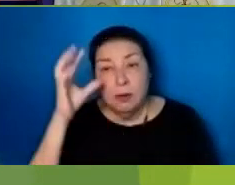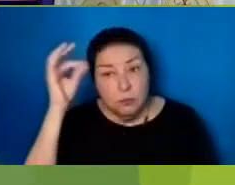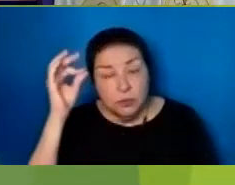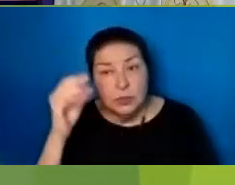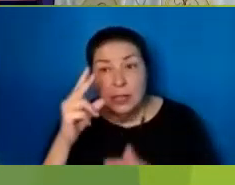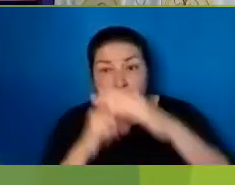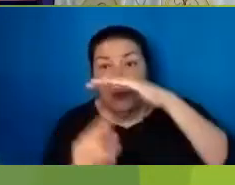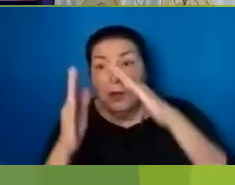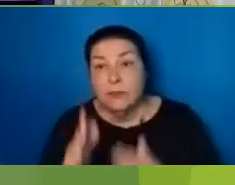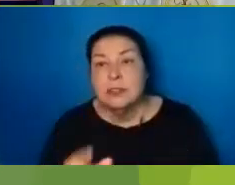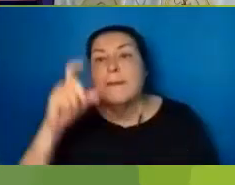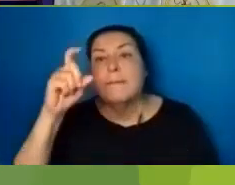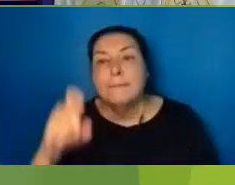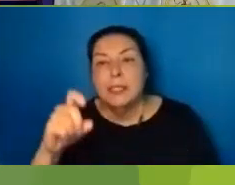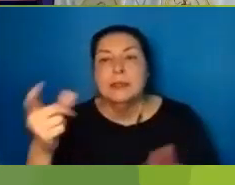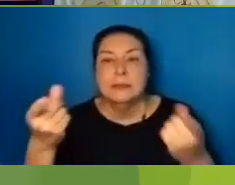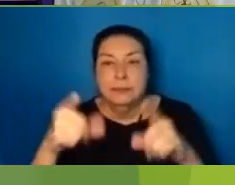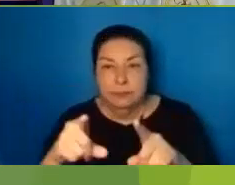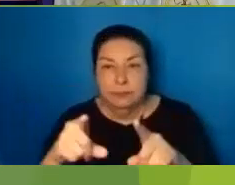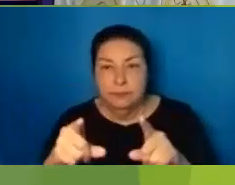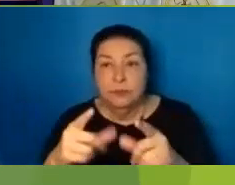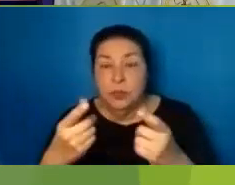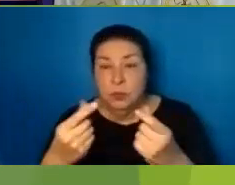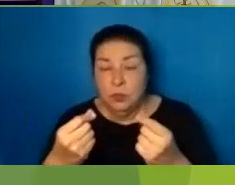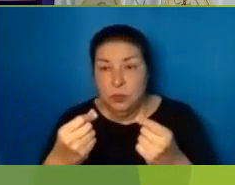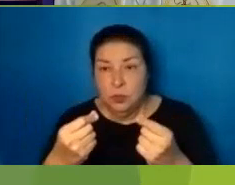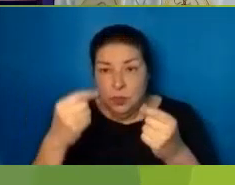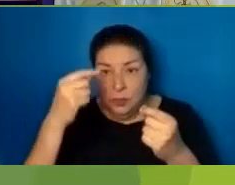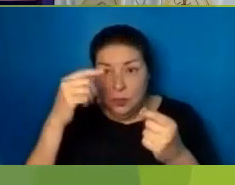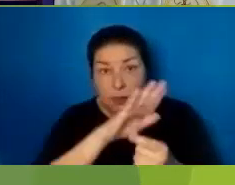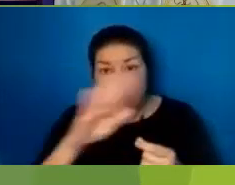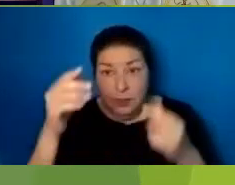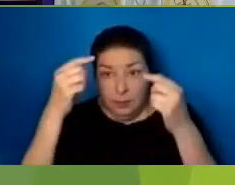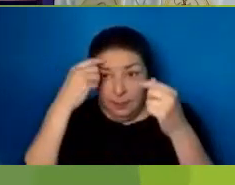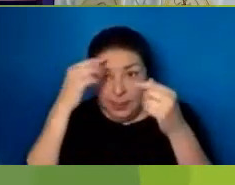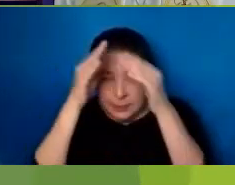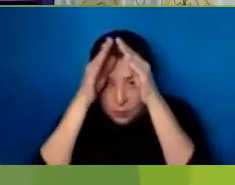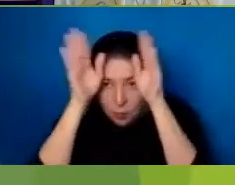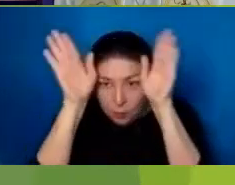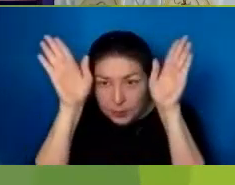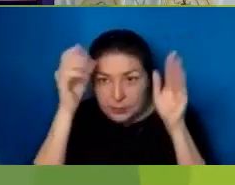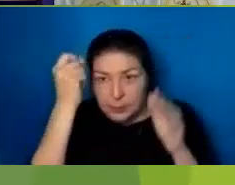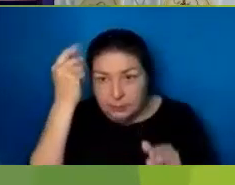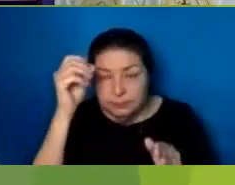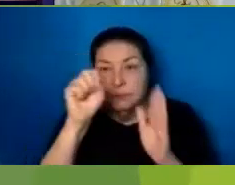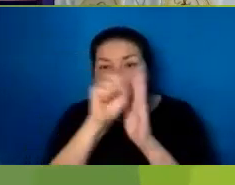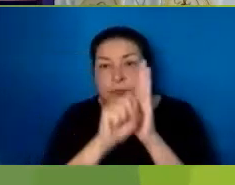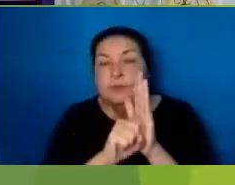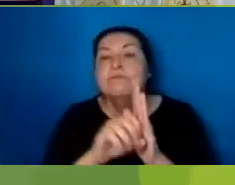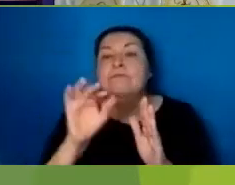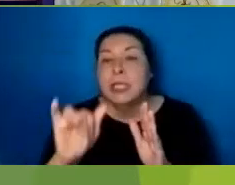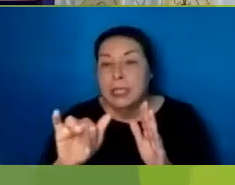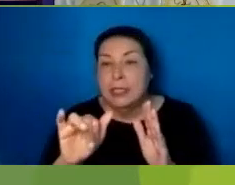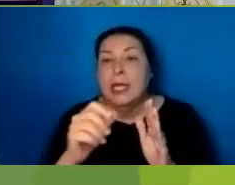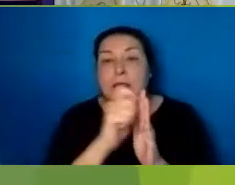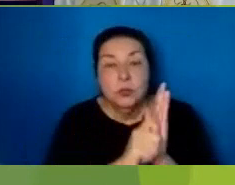Psalms Must be fulfilled Then he opened their minds To understand the scriptures And said to them Thus it is written